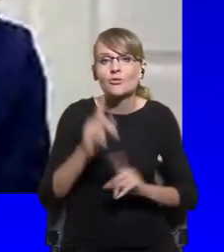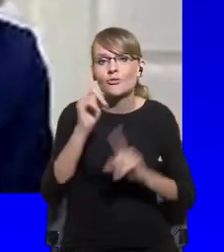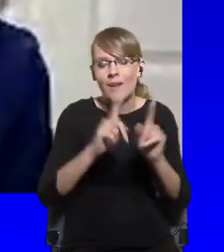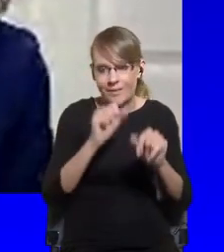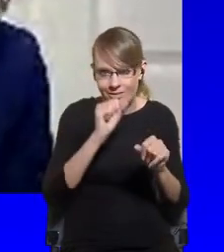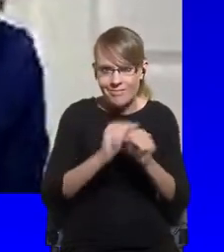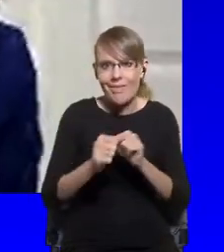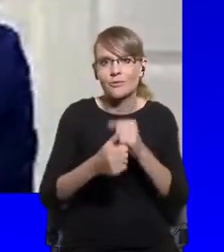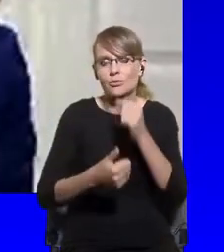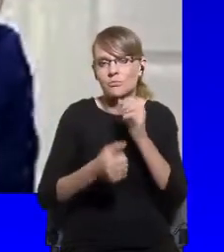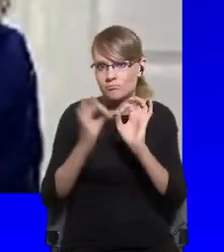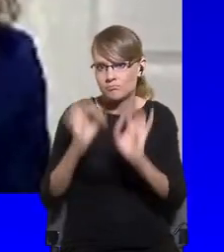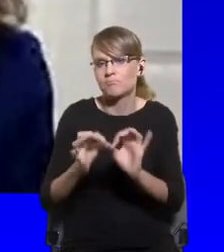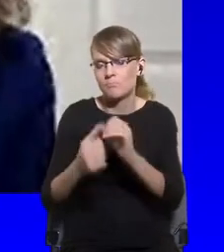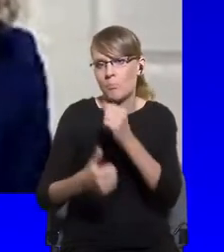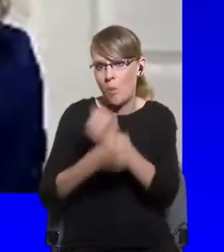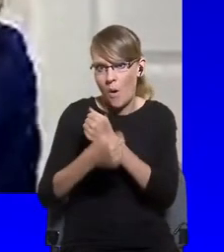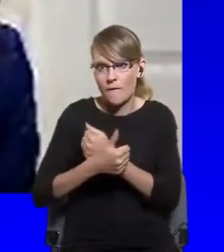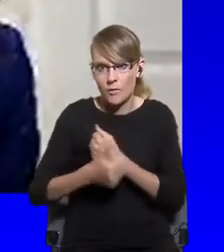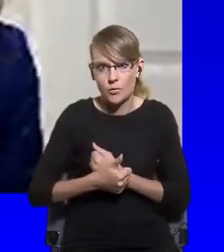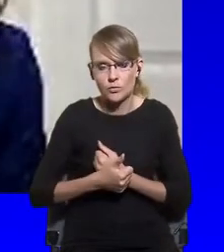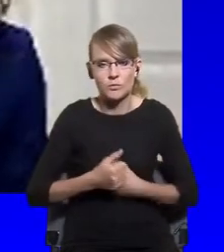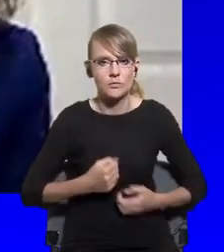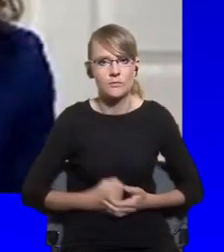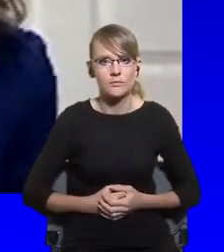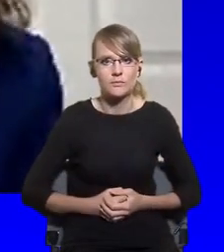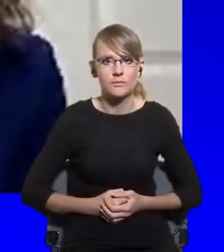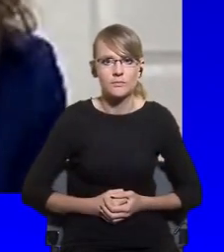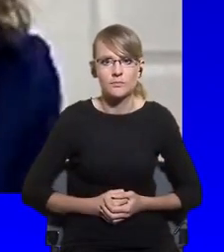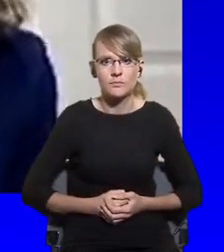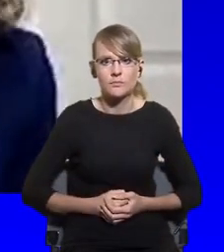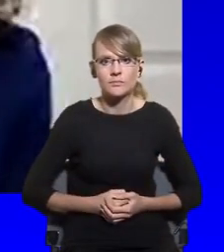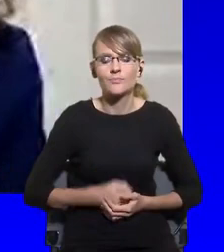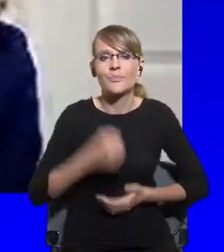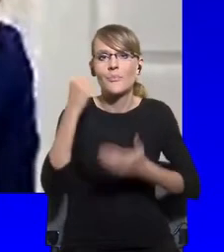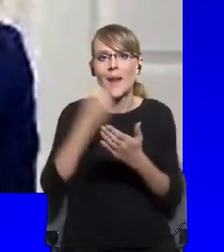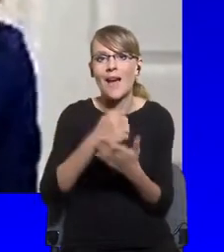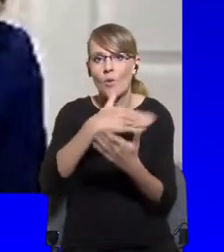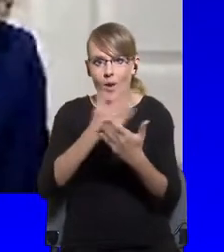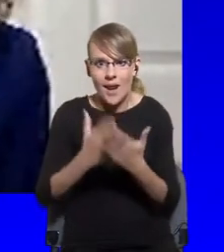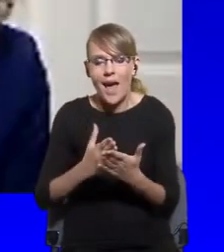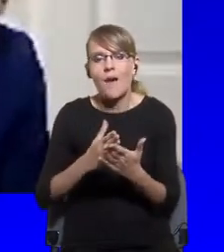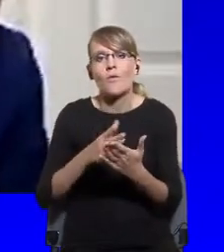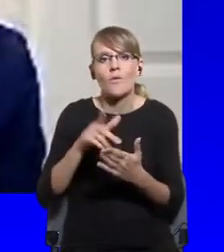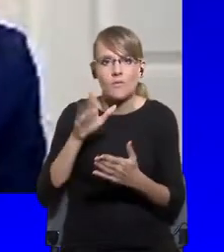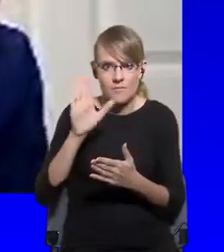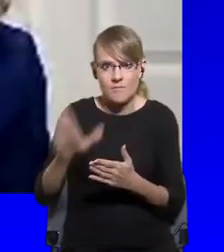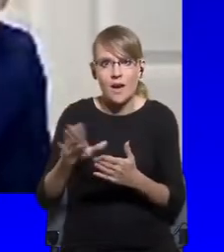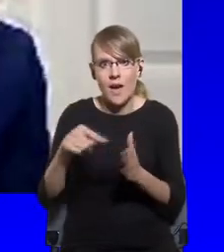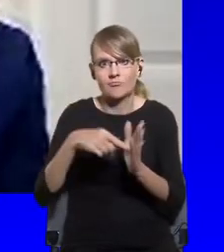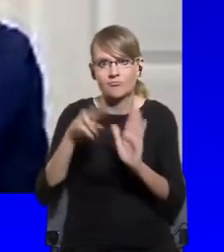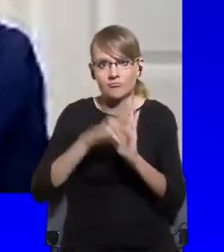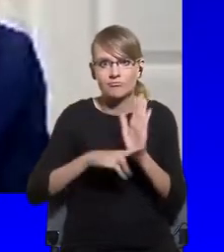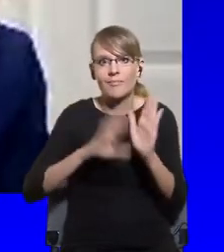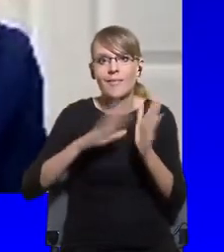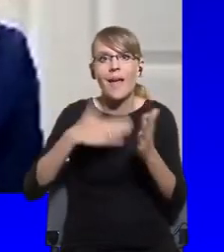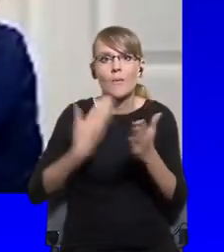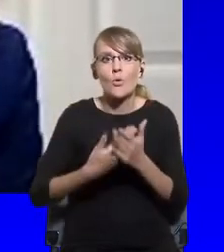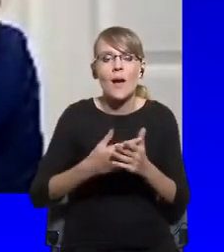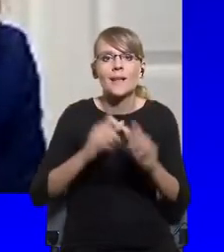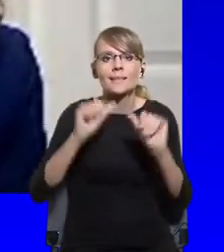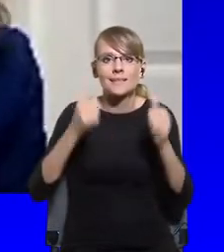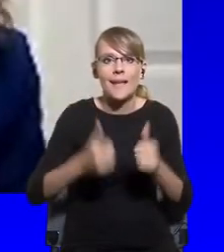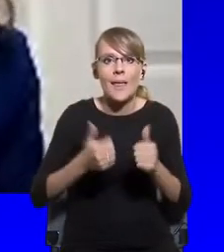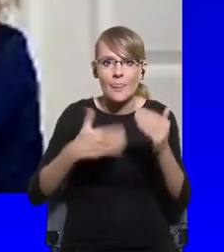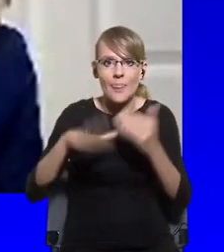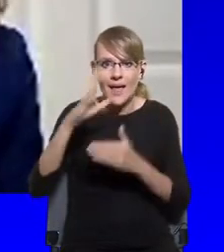national laws. I mean, the emergency state, you know, which is very much discussed, contested